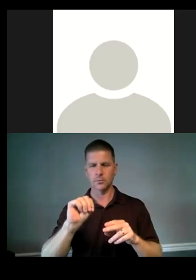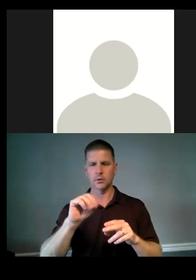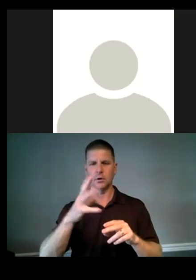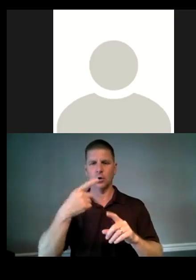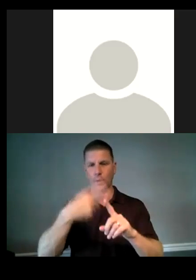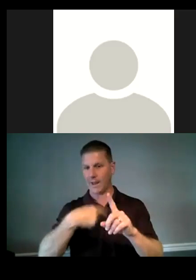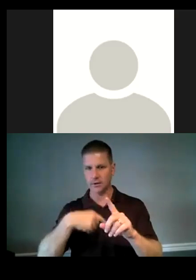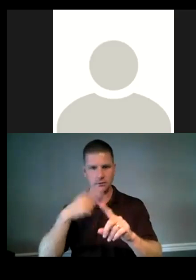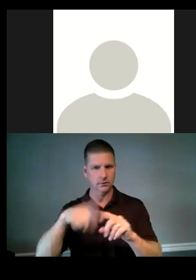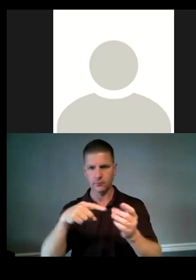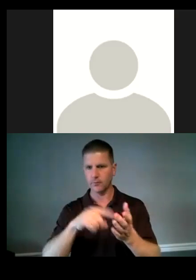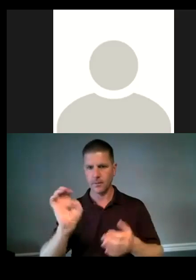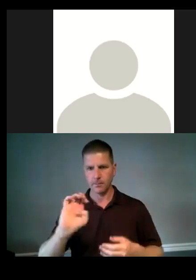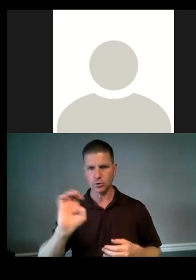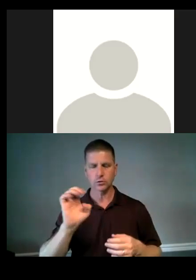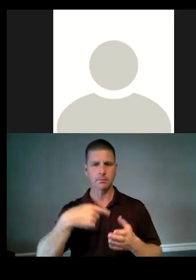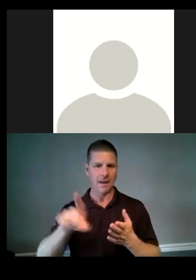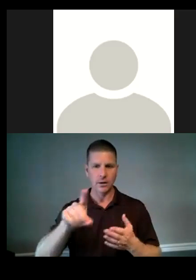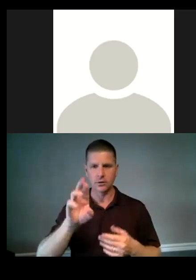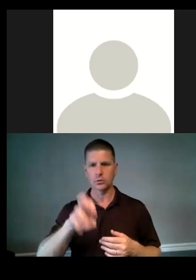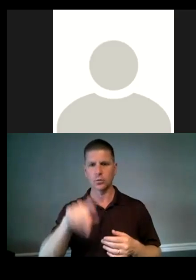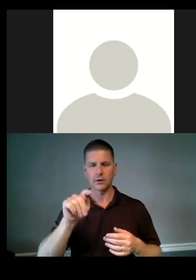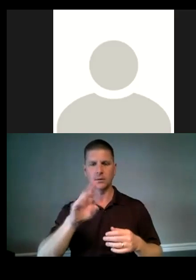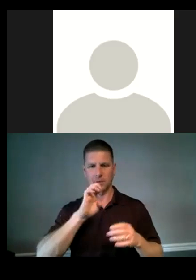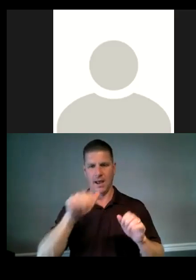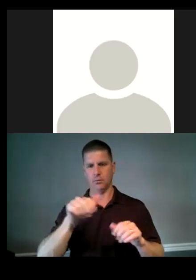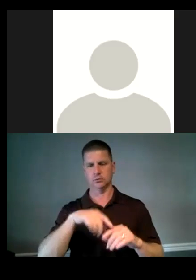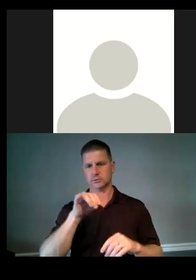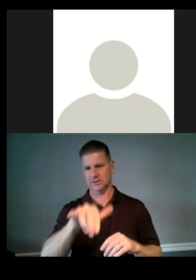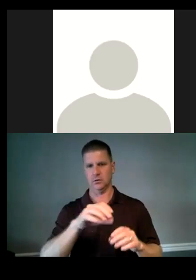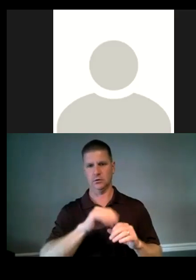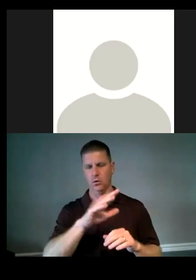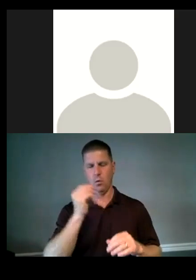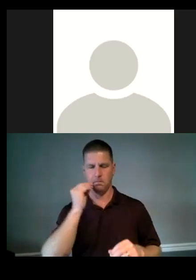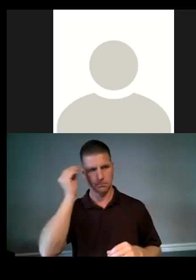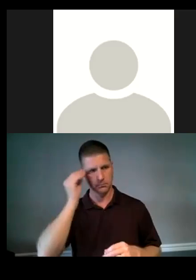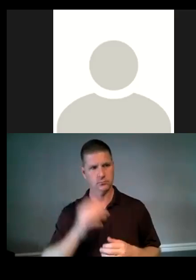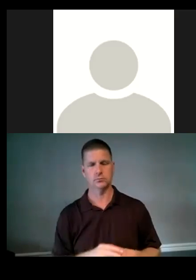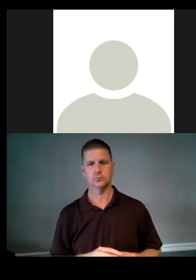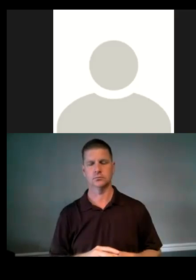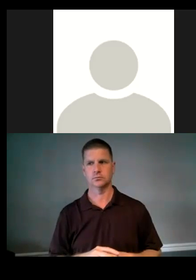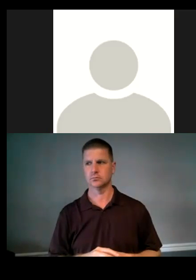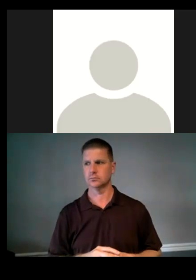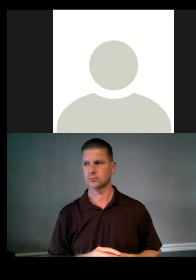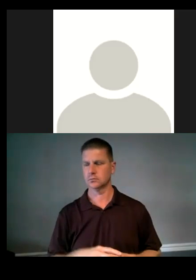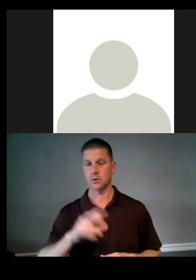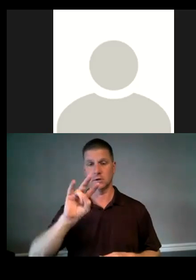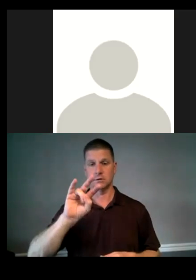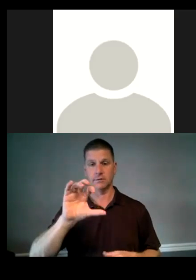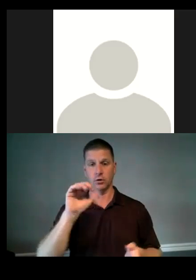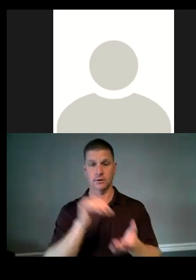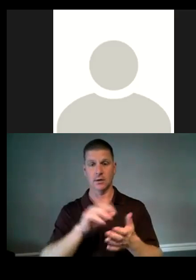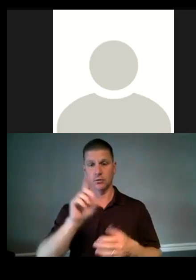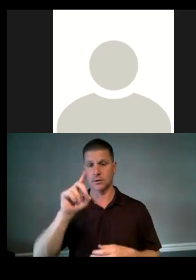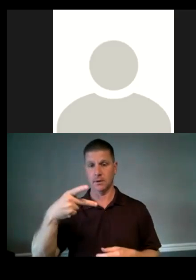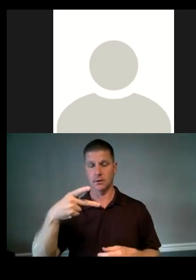rent emergencies in terms of paying the rent and being able to stay in their, in their homes. Uh, the $700,000 in down